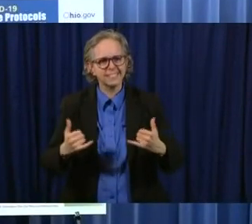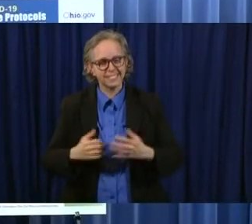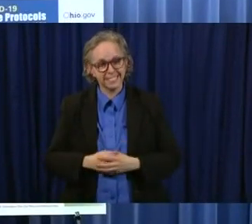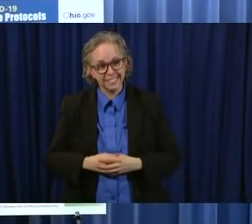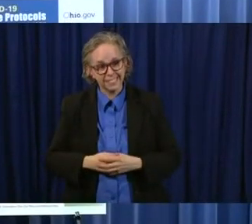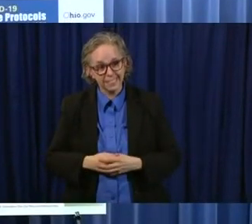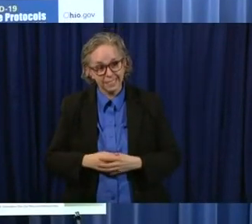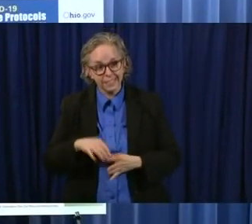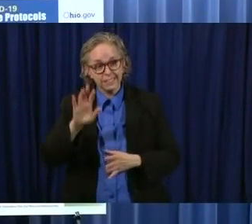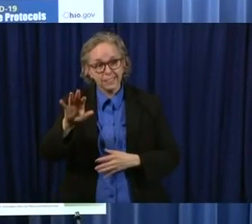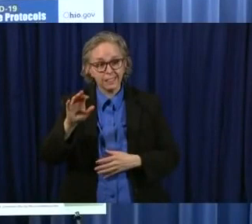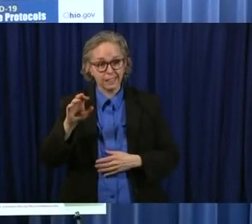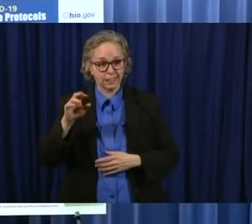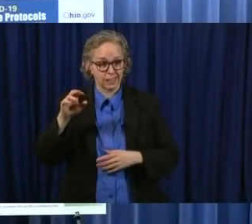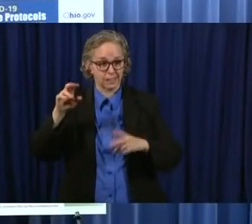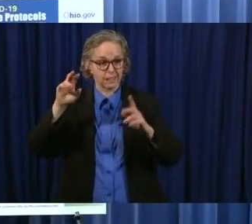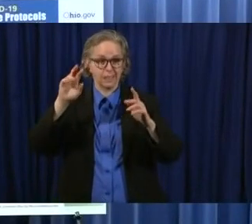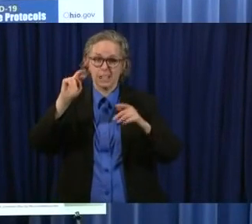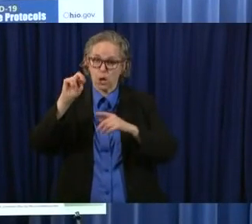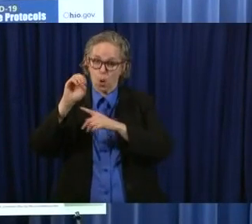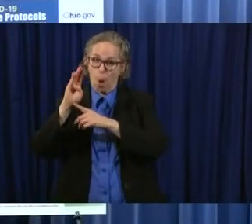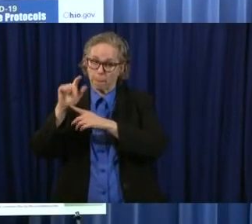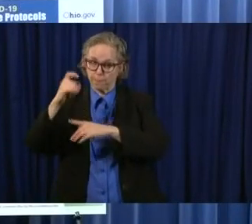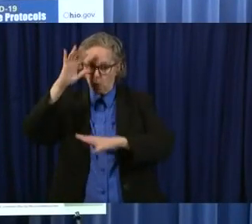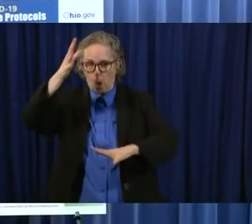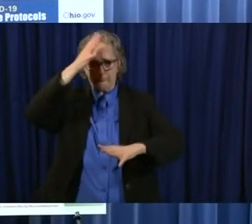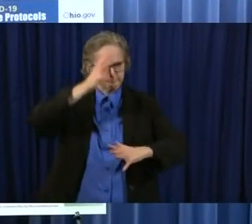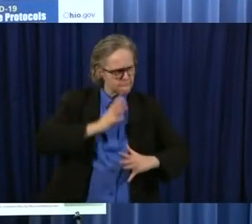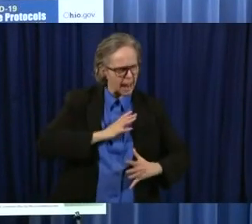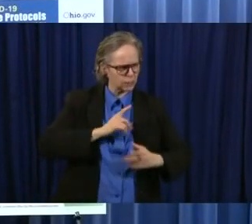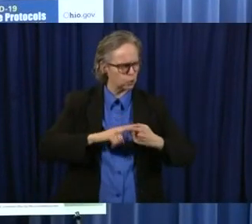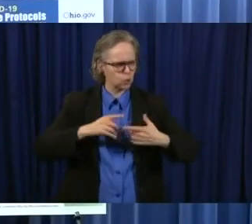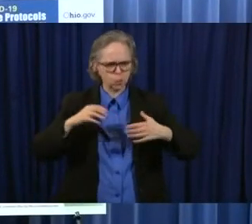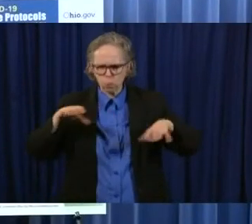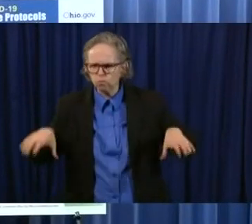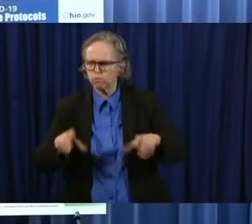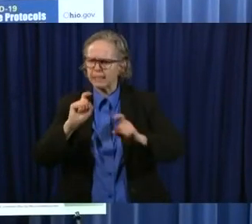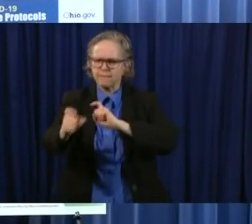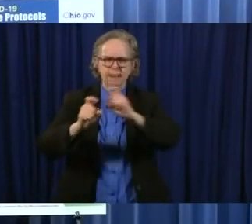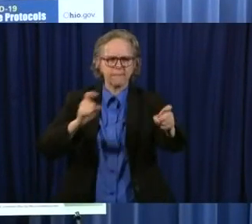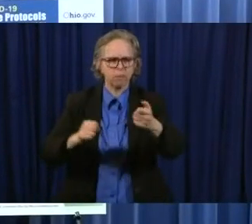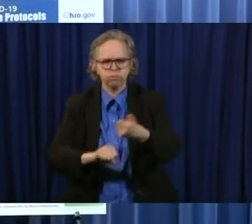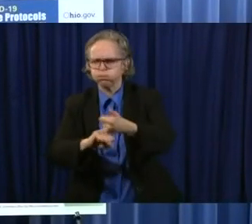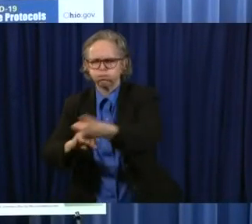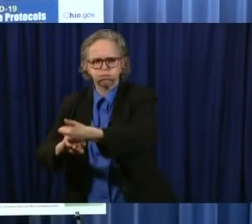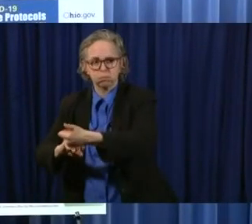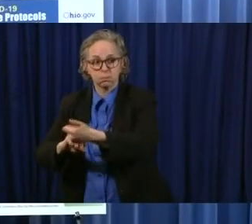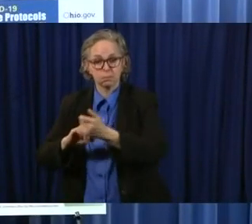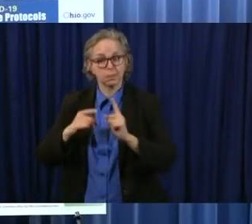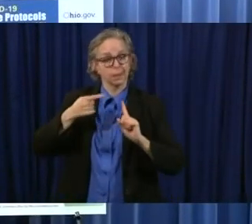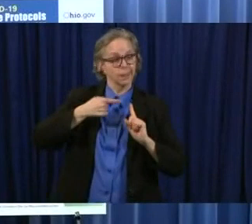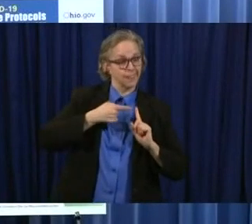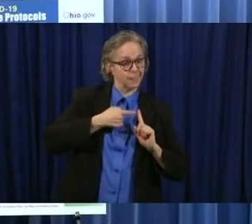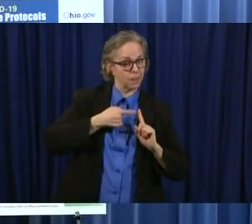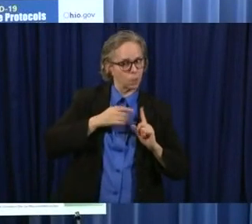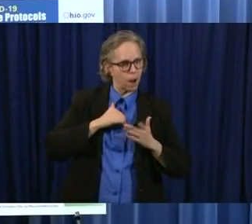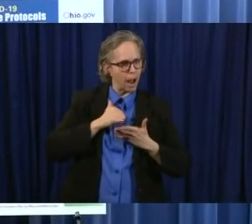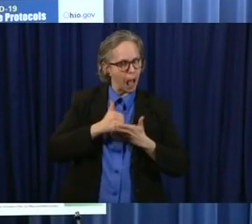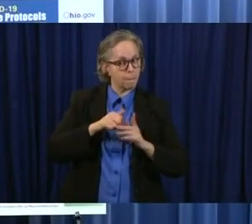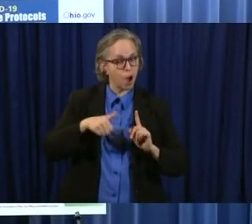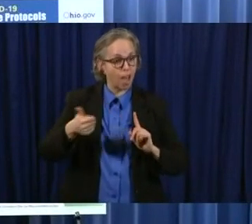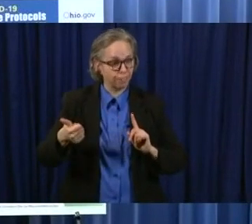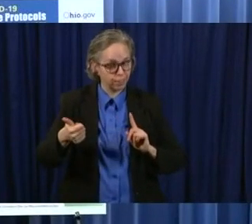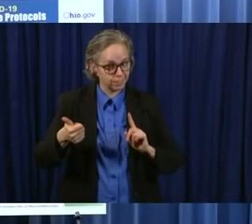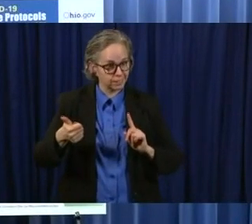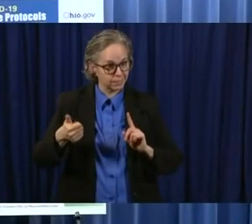work and to give love's labor has merit alone only he who does something helps others to live to